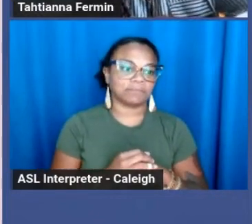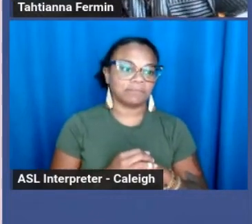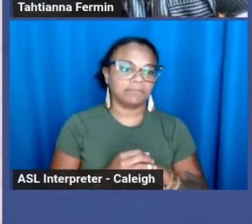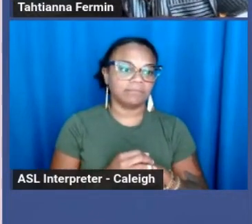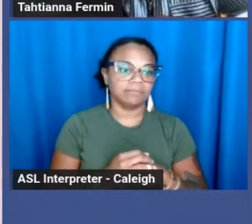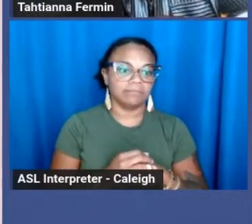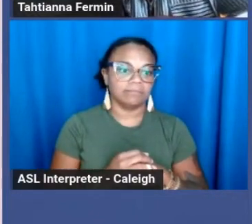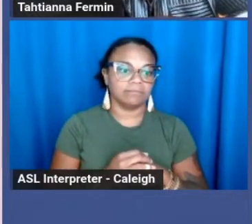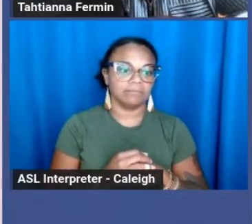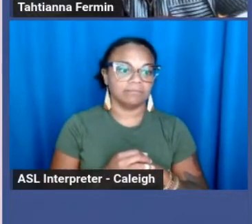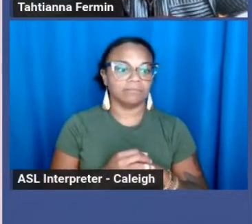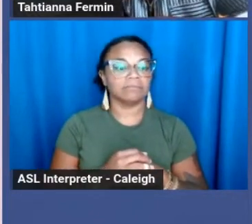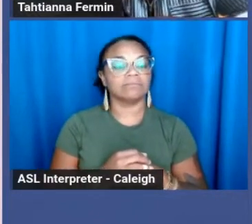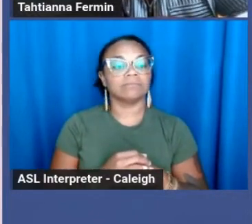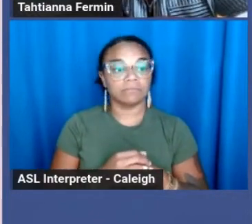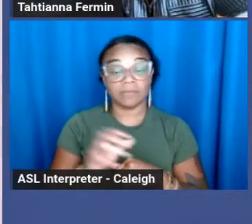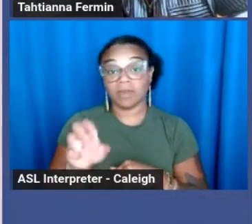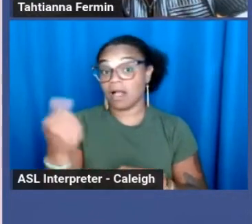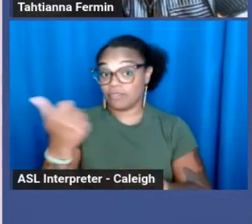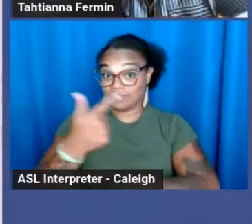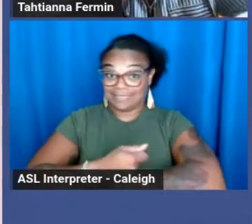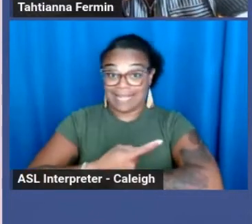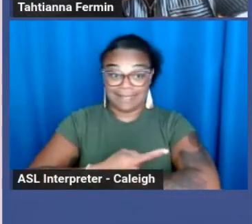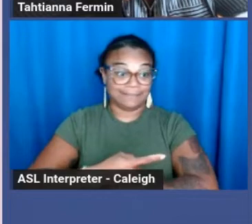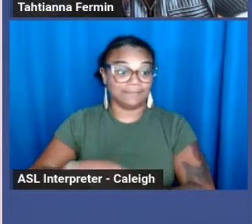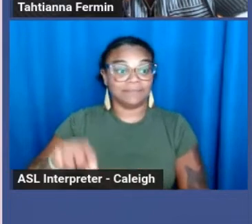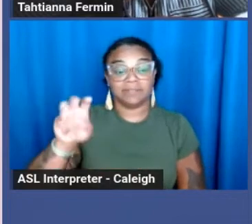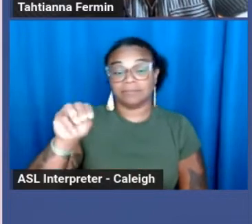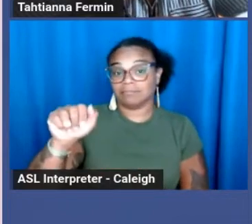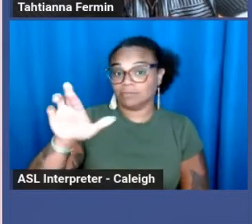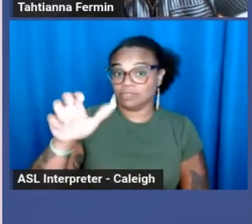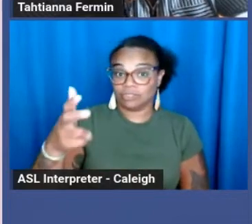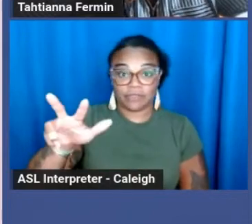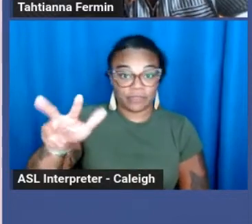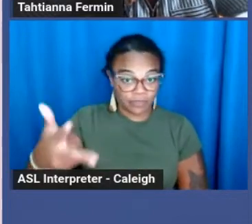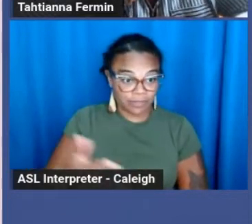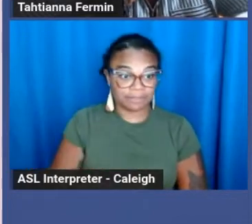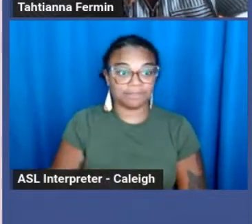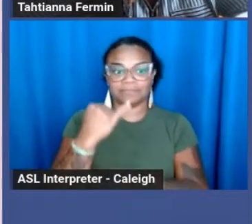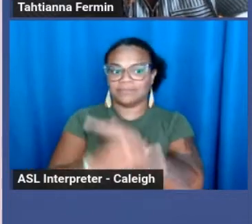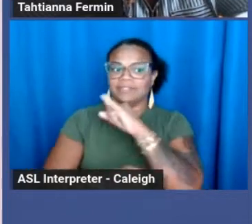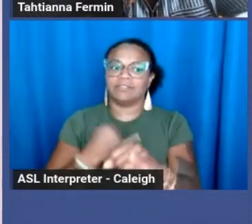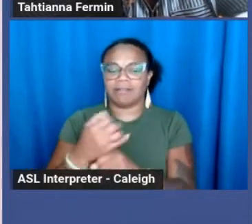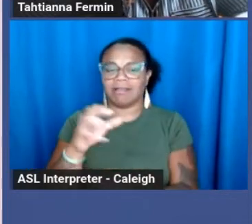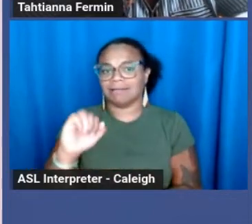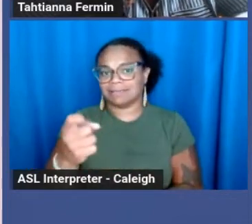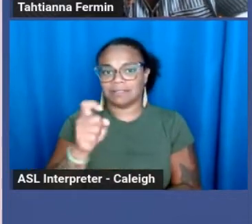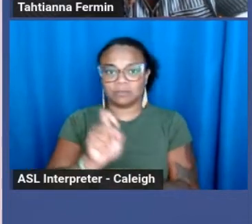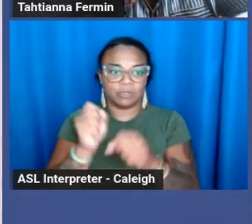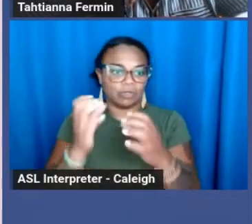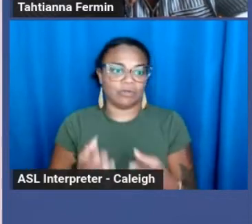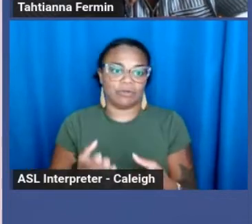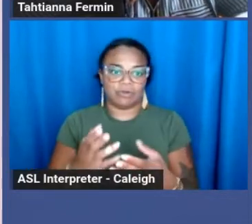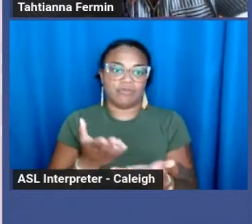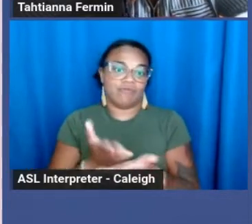Another day that we have is March 3rd. International Sex Workers Rights Day.